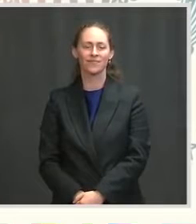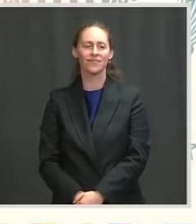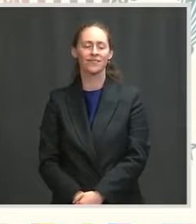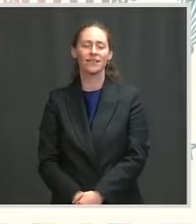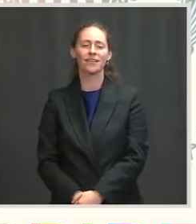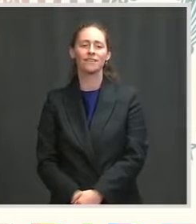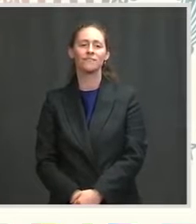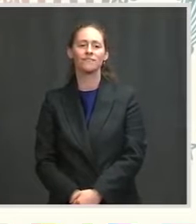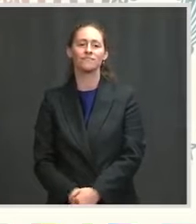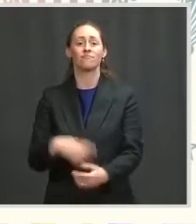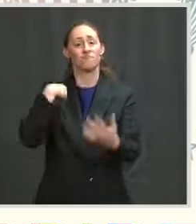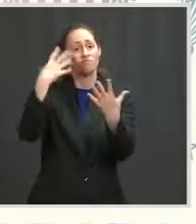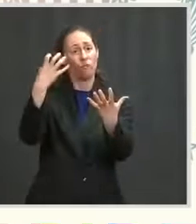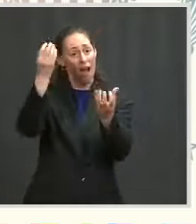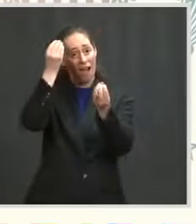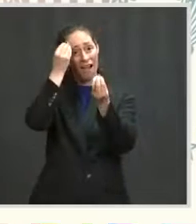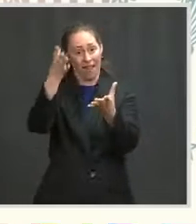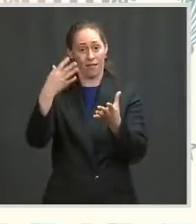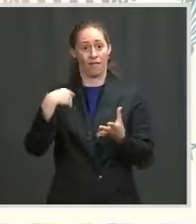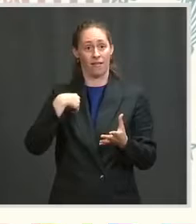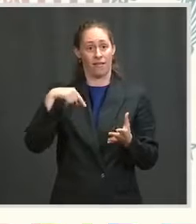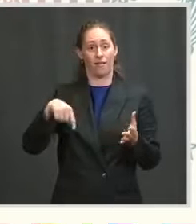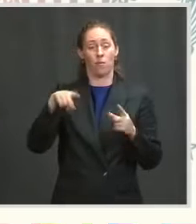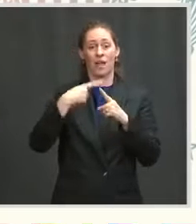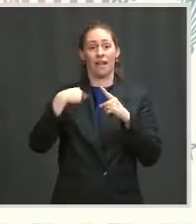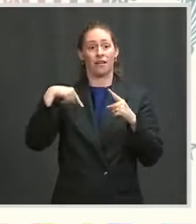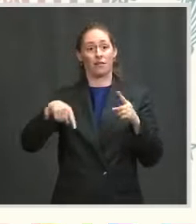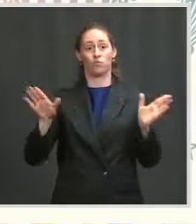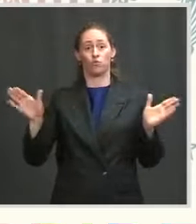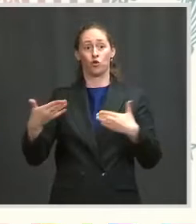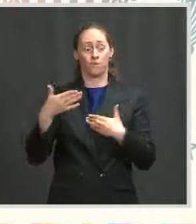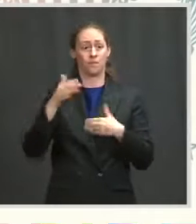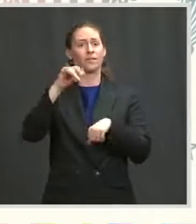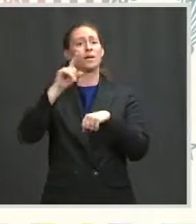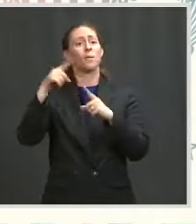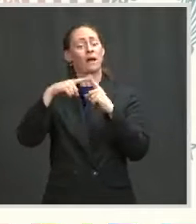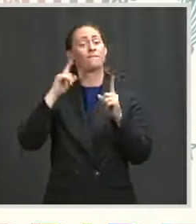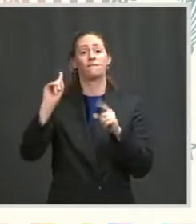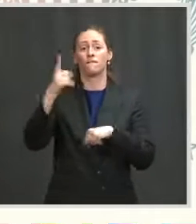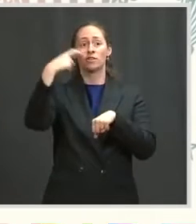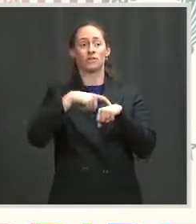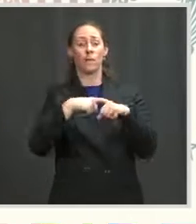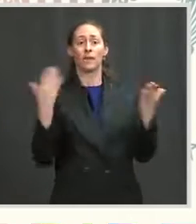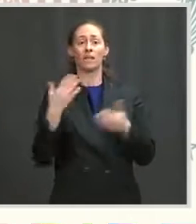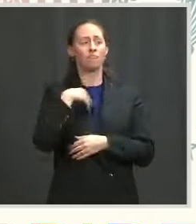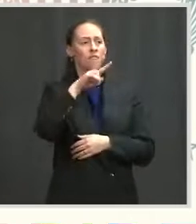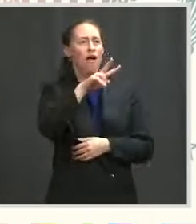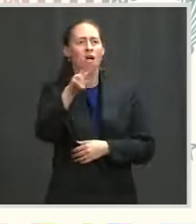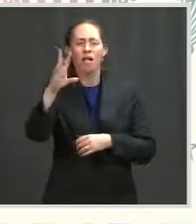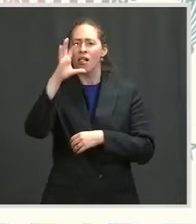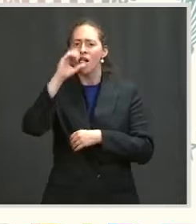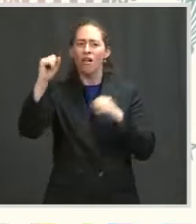I want to say that whenever I'm in here, I always think about when I first saw this room, first saw these walls and the paintings and the famous gold